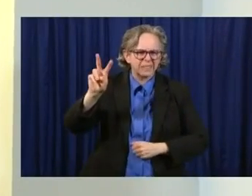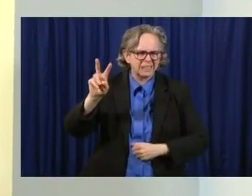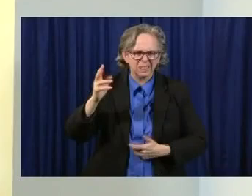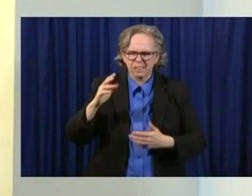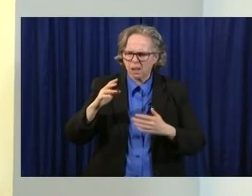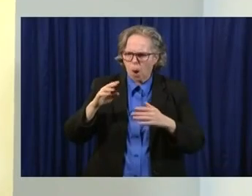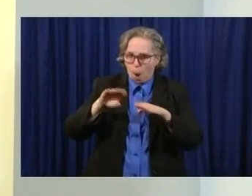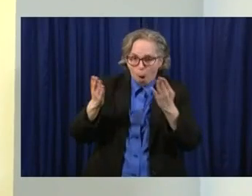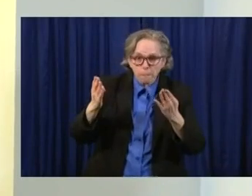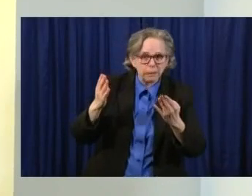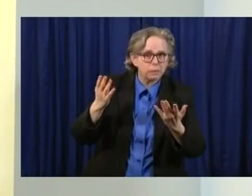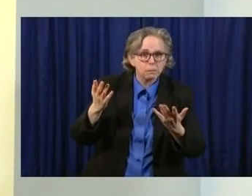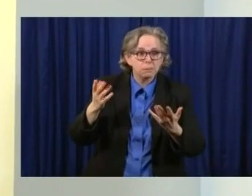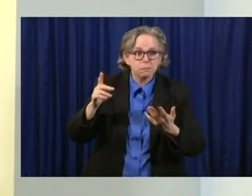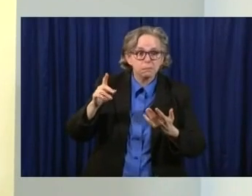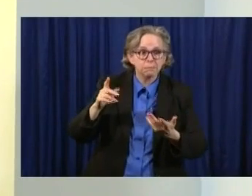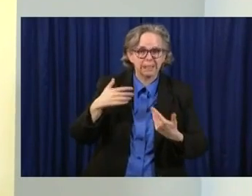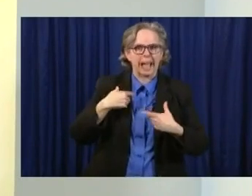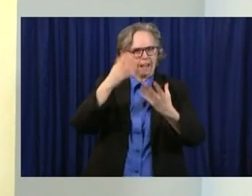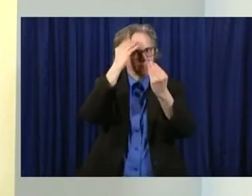again. And I have an update on that.